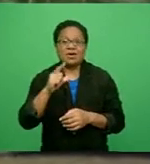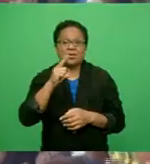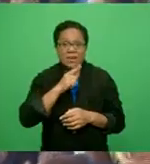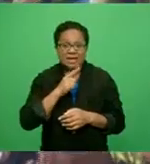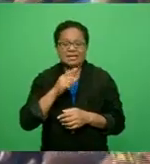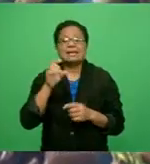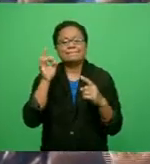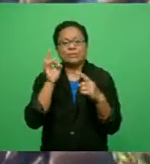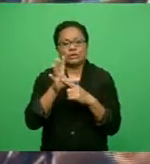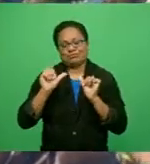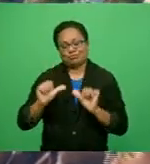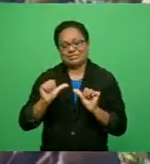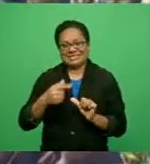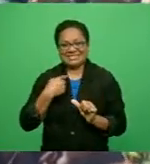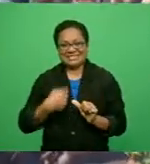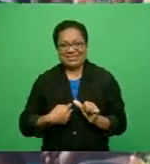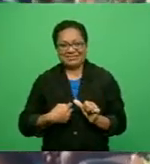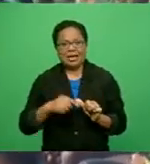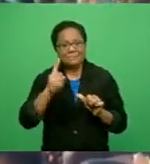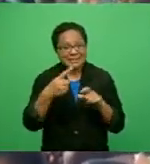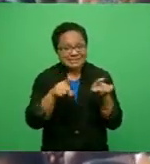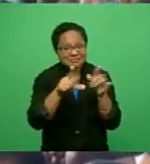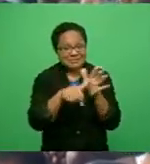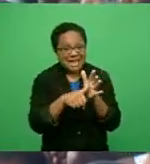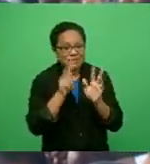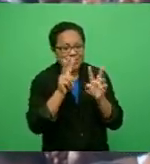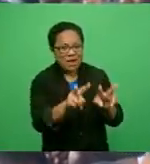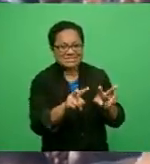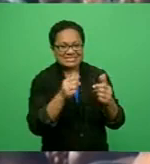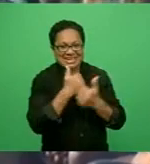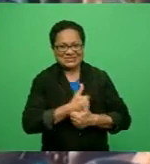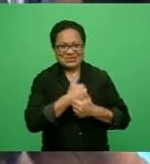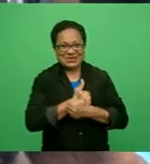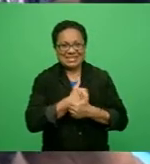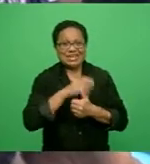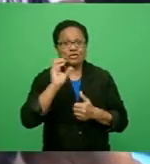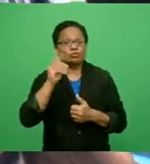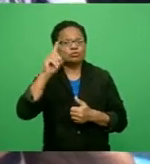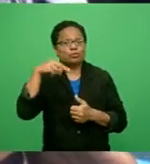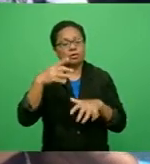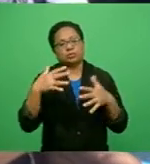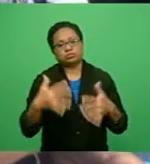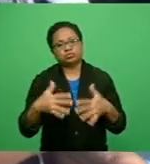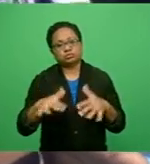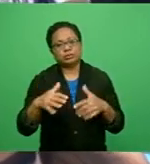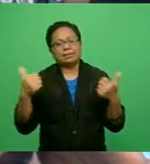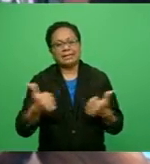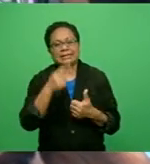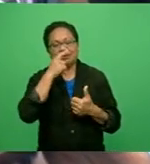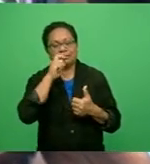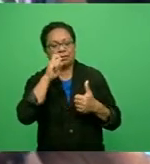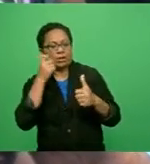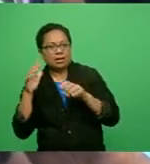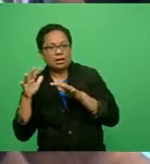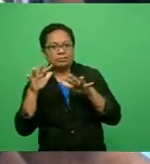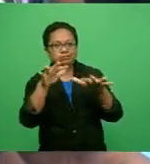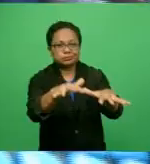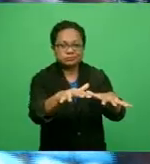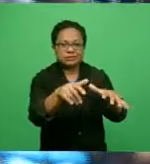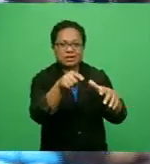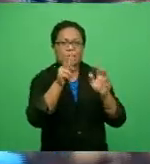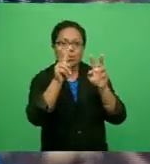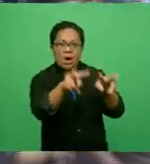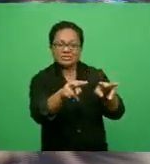COVID-free. The biggest crowd is expected at the AZ Stadium in Suvo tomorrow when the tournament enters its third and final day.